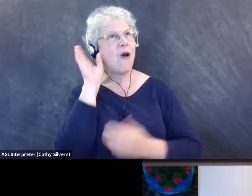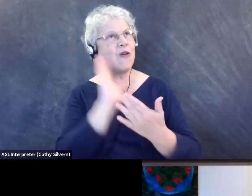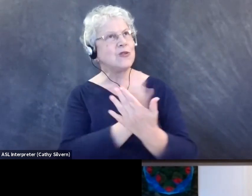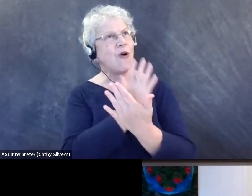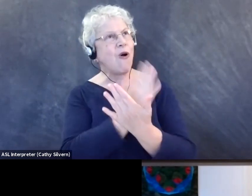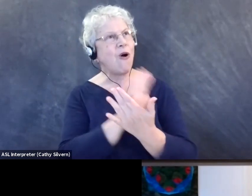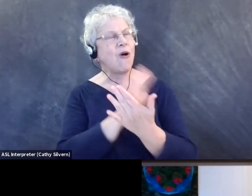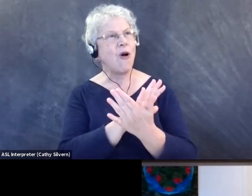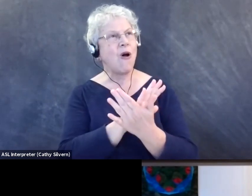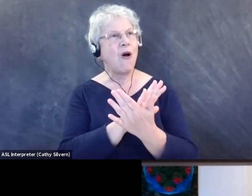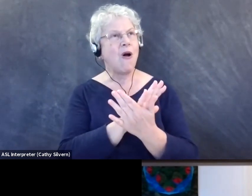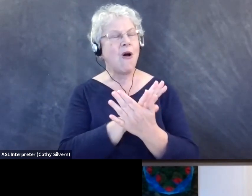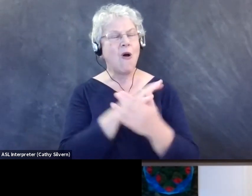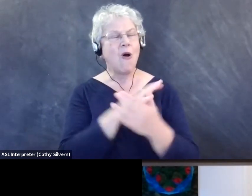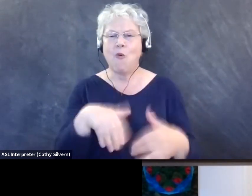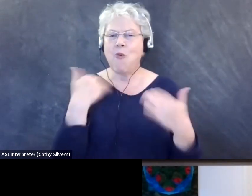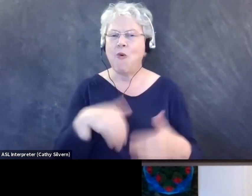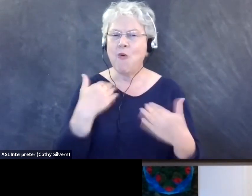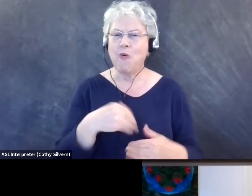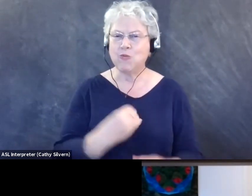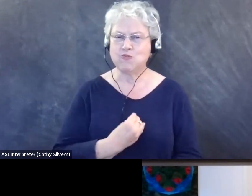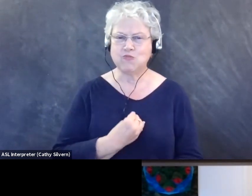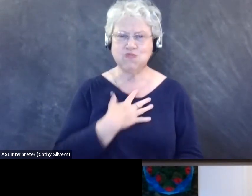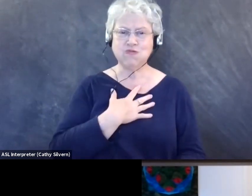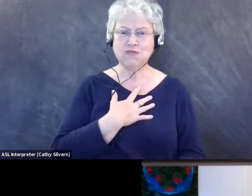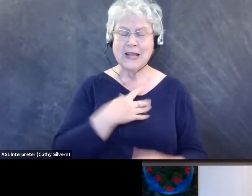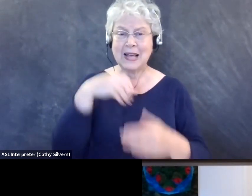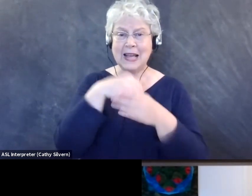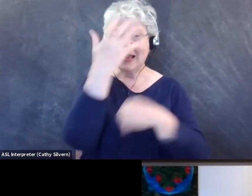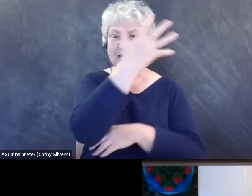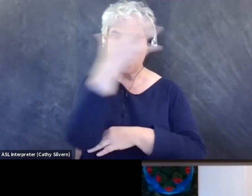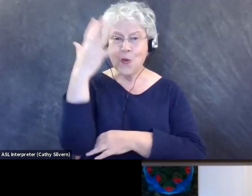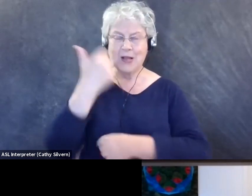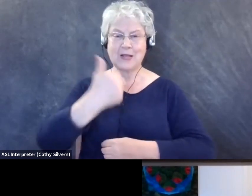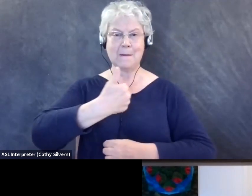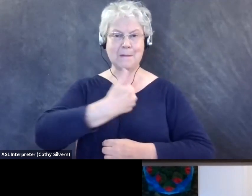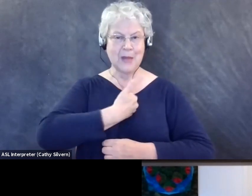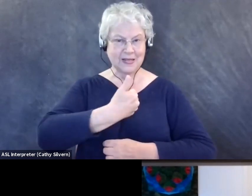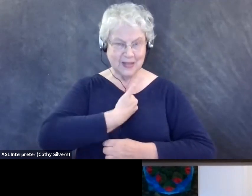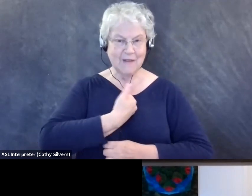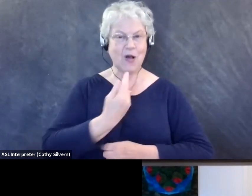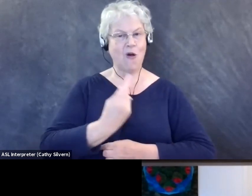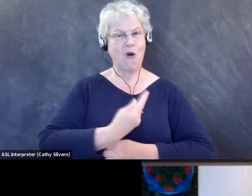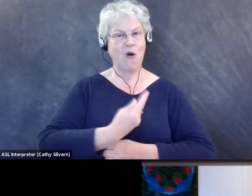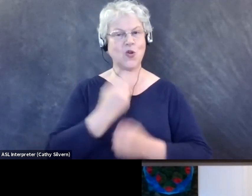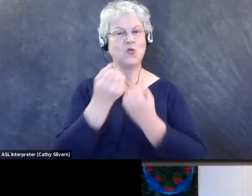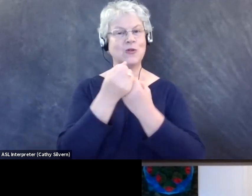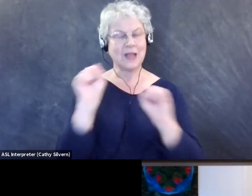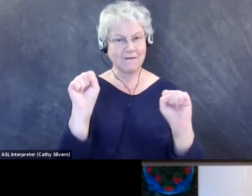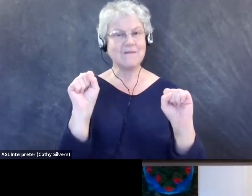with the wonder of being able to be in the woods by myself, safely